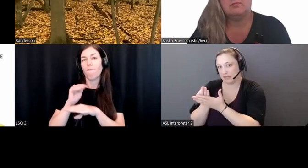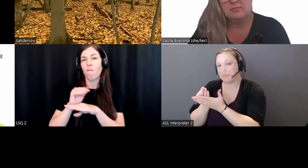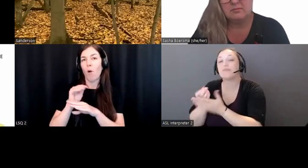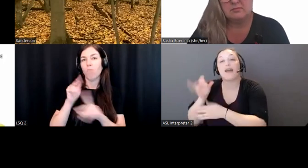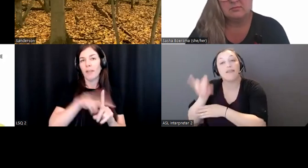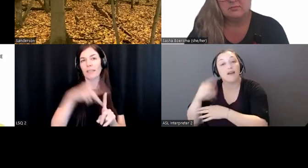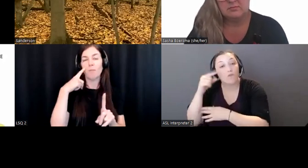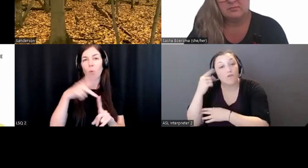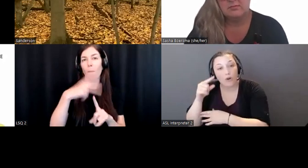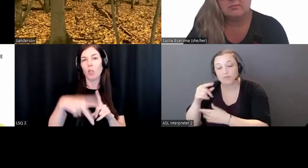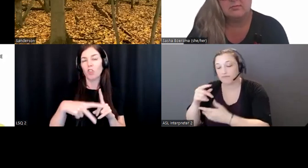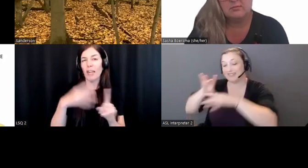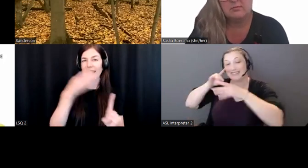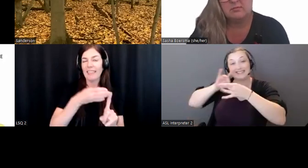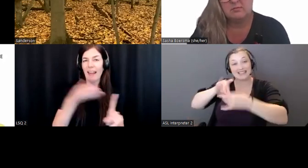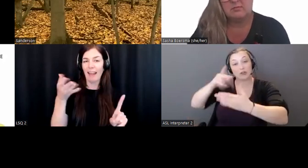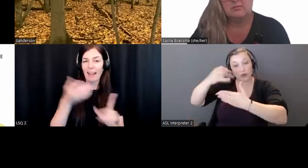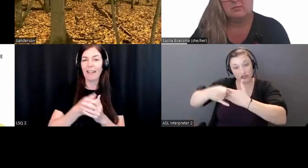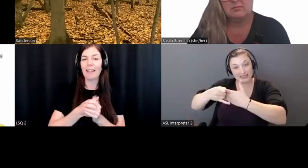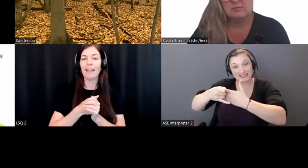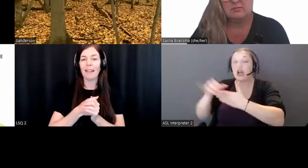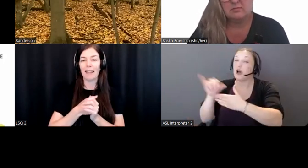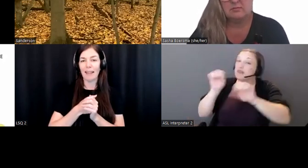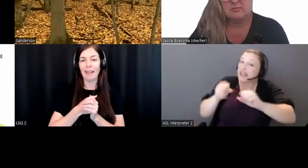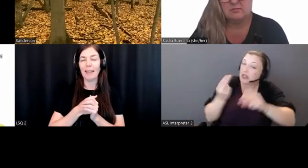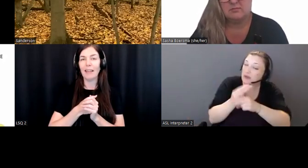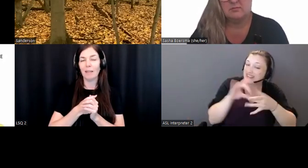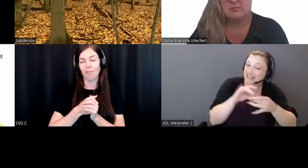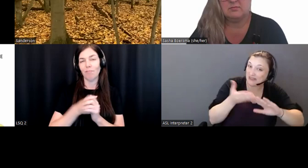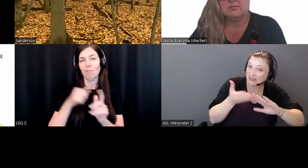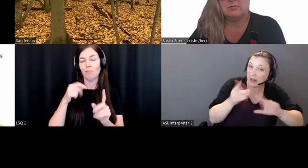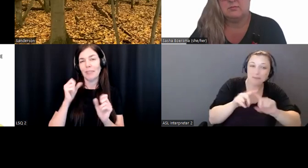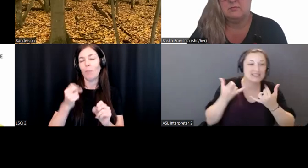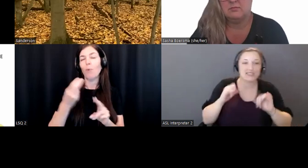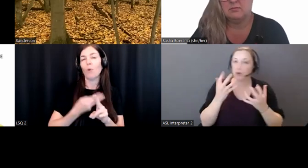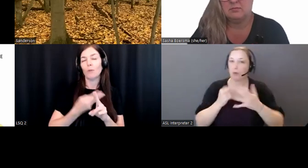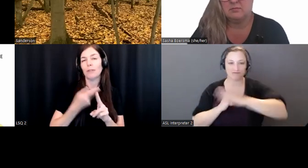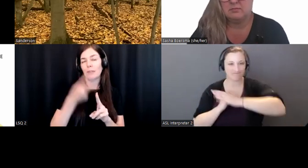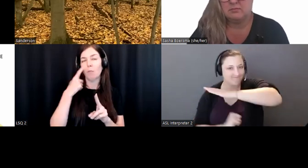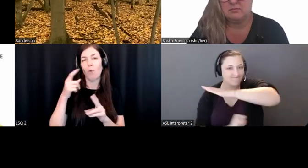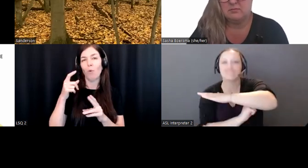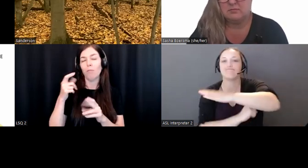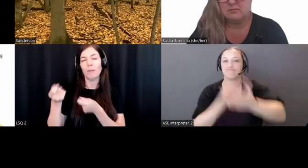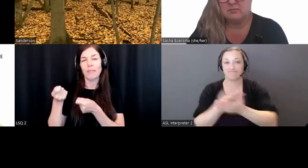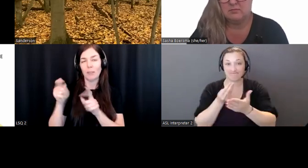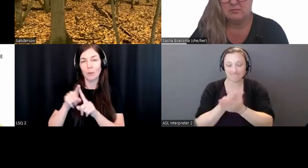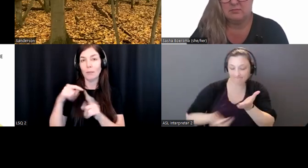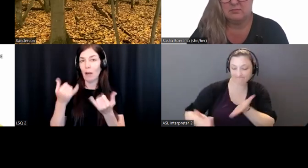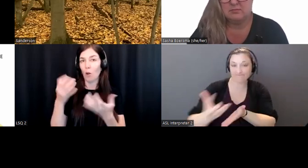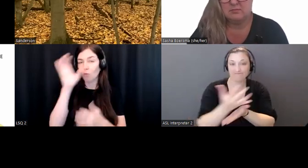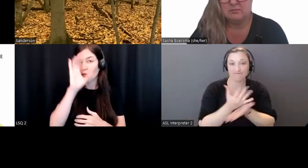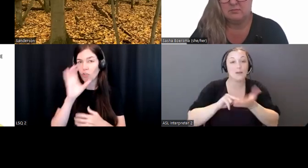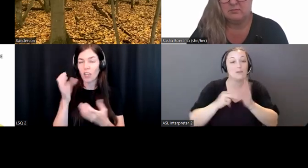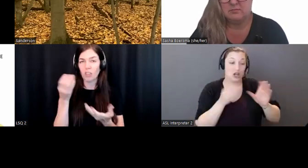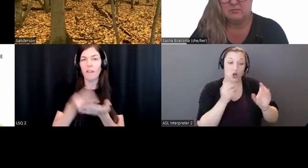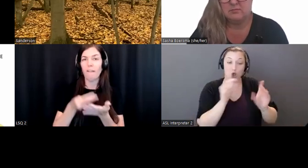this office to also use for administrative purposes. But really, right now we're looking for that foundational funding that will allow the office to continue to grow.